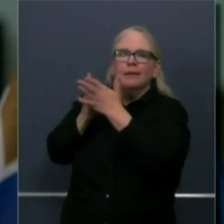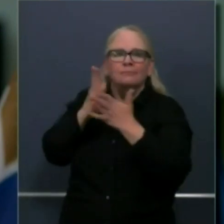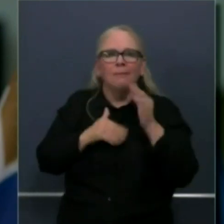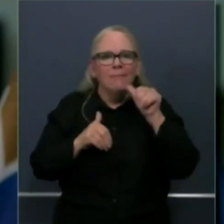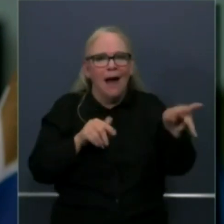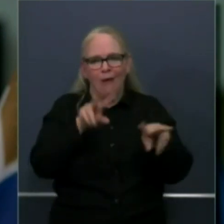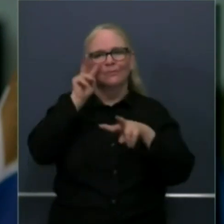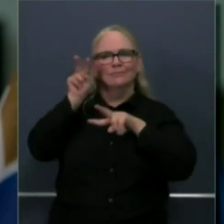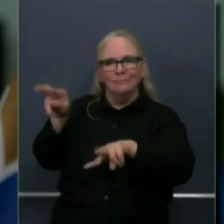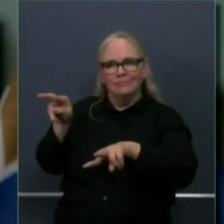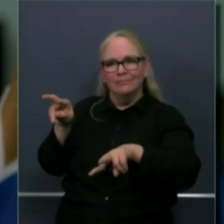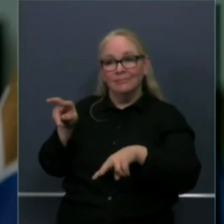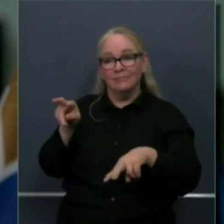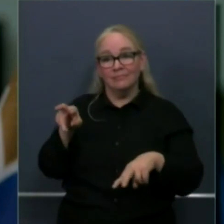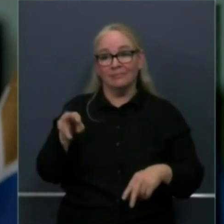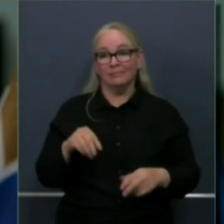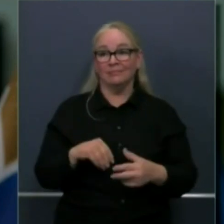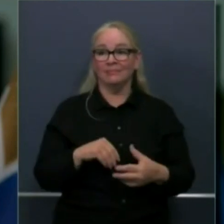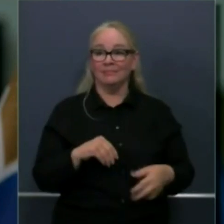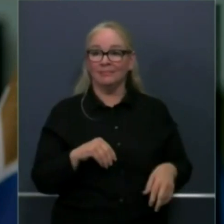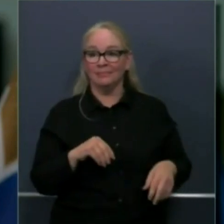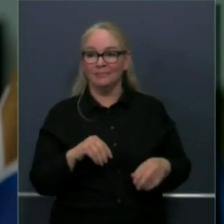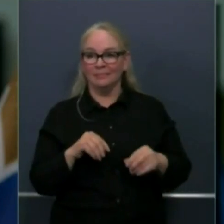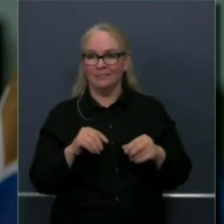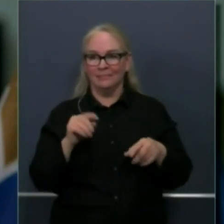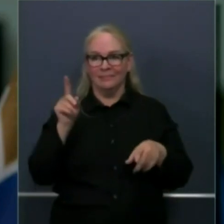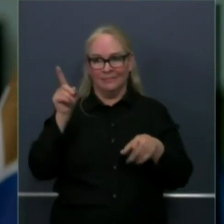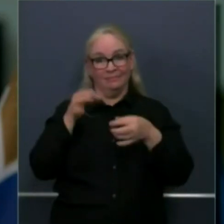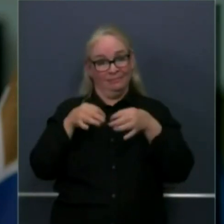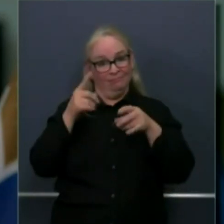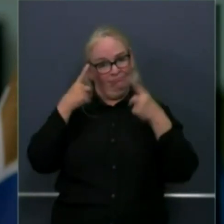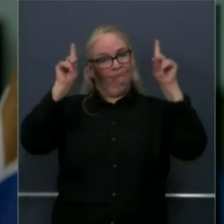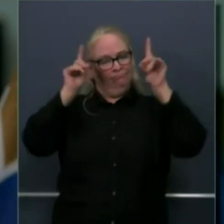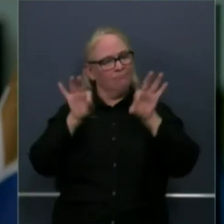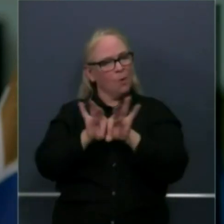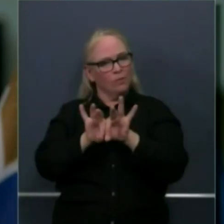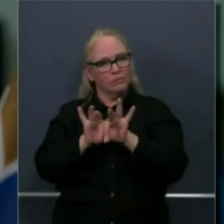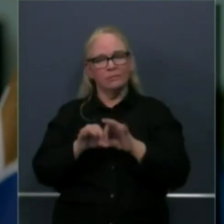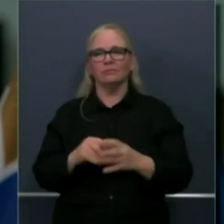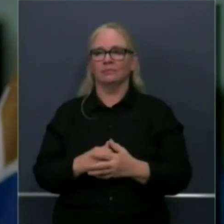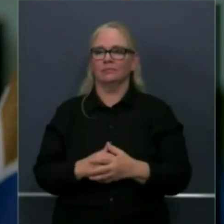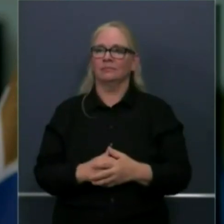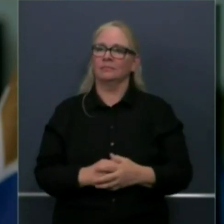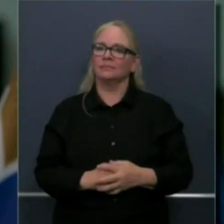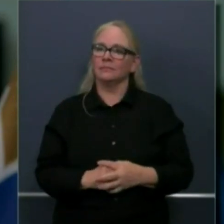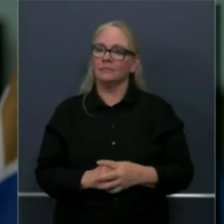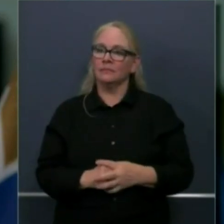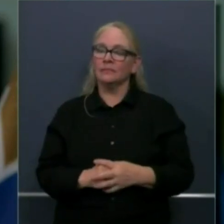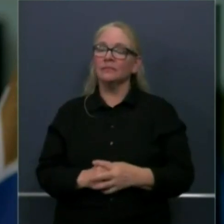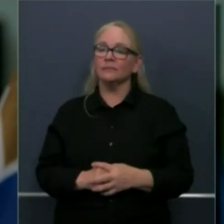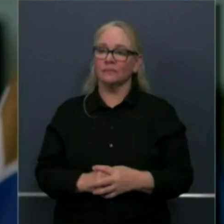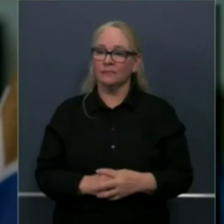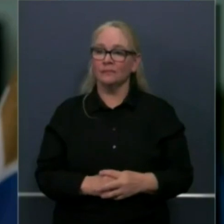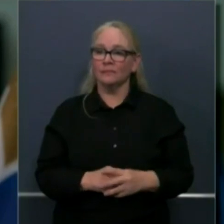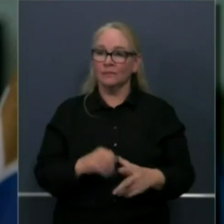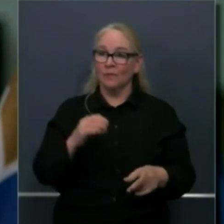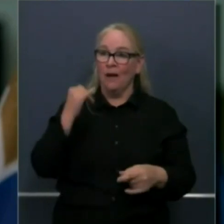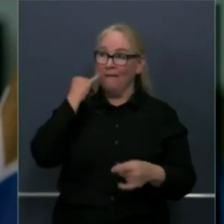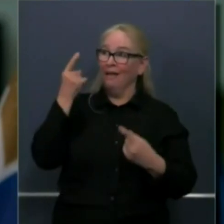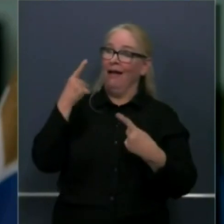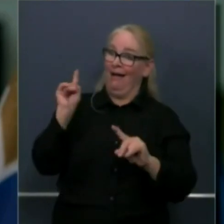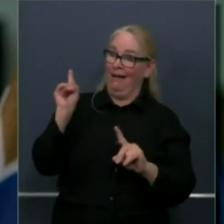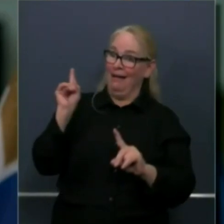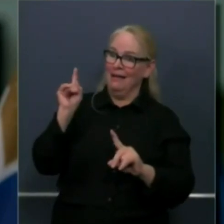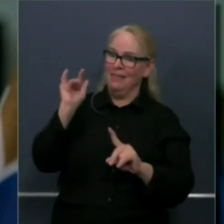an imperative but also success leaves clues success can also provide capacity and guidelines for subsequent uh efforts in other